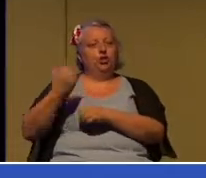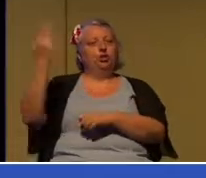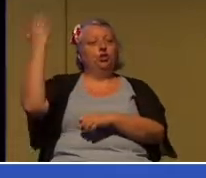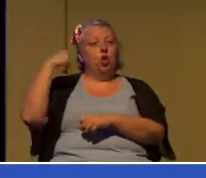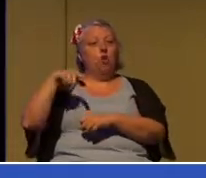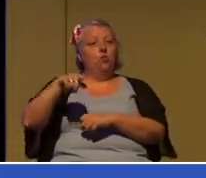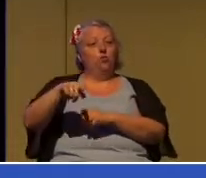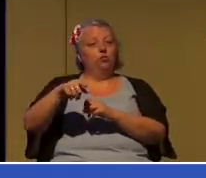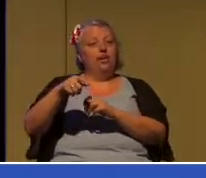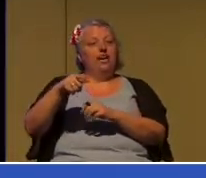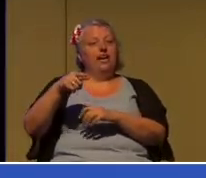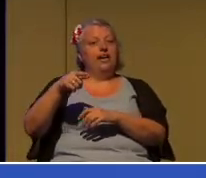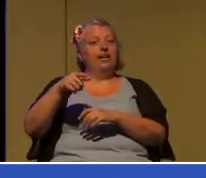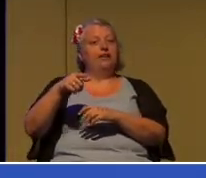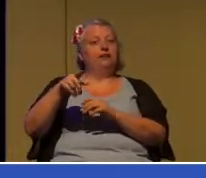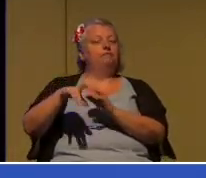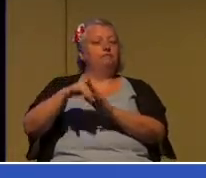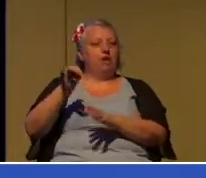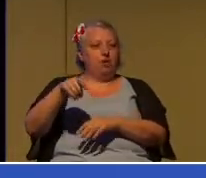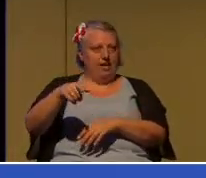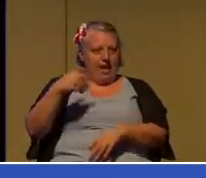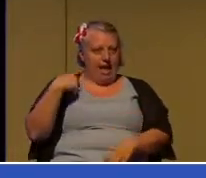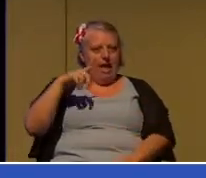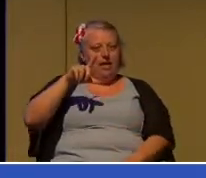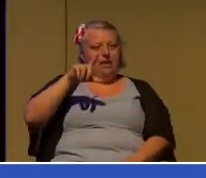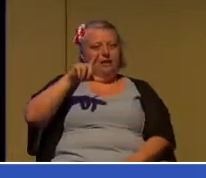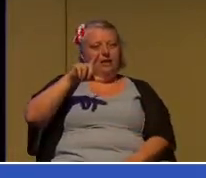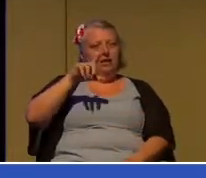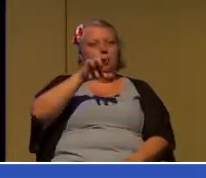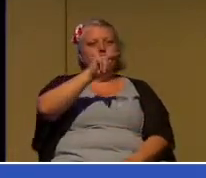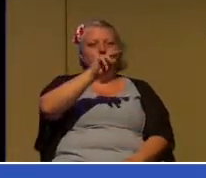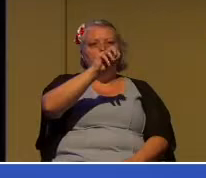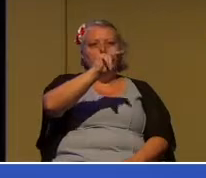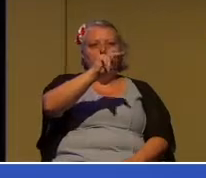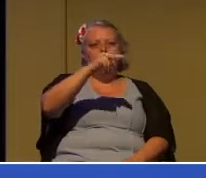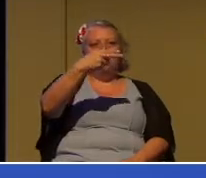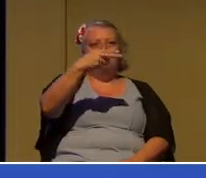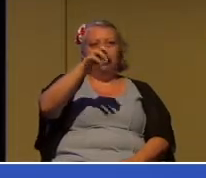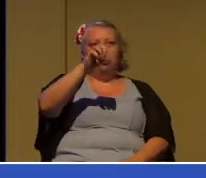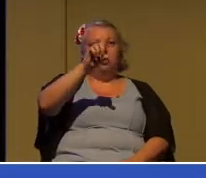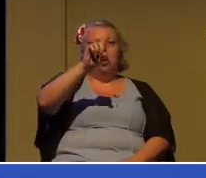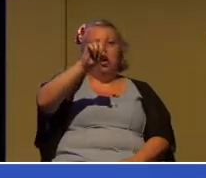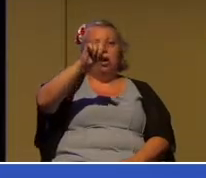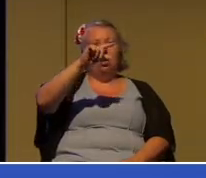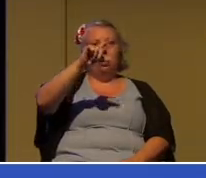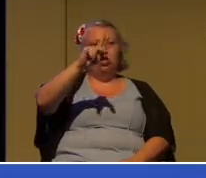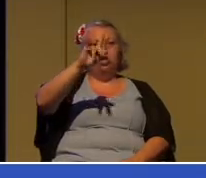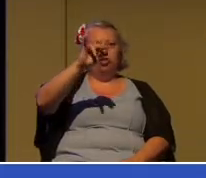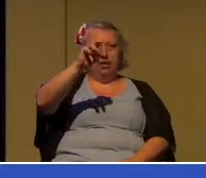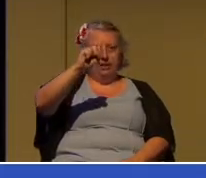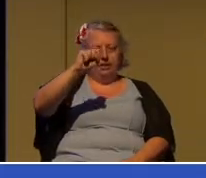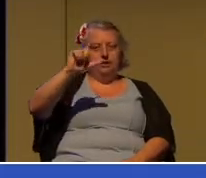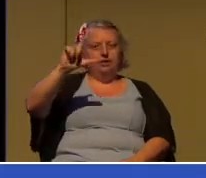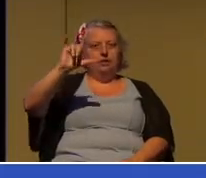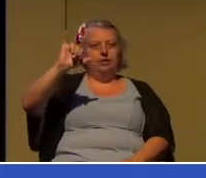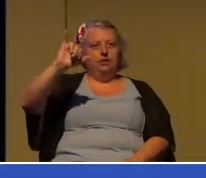lymphoma and wasn't able to be there in any significant way for his wife,